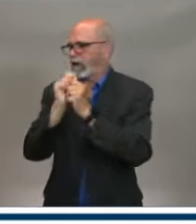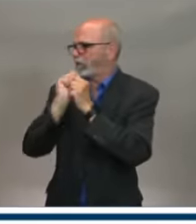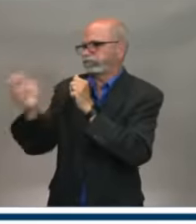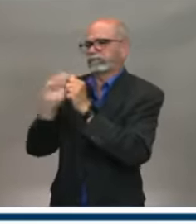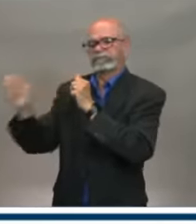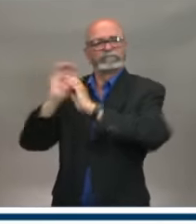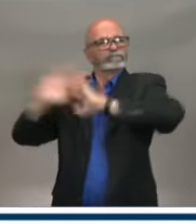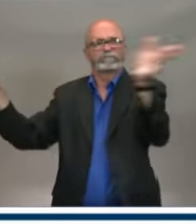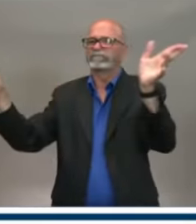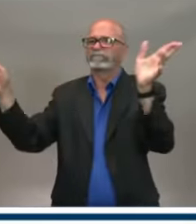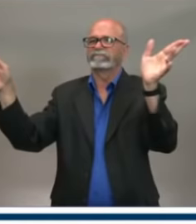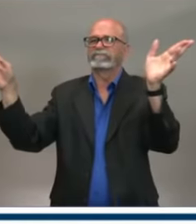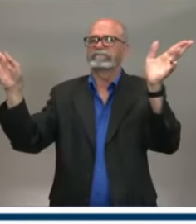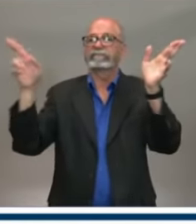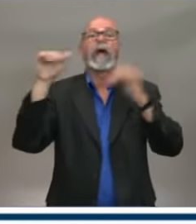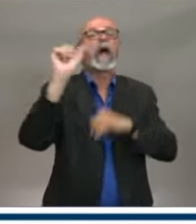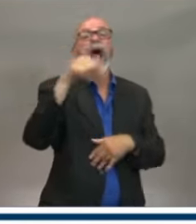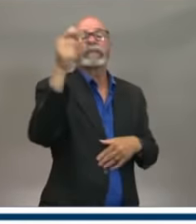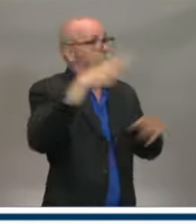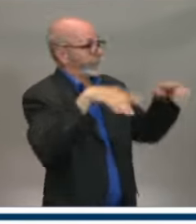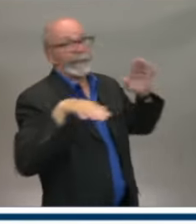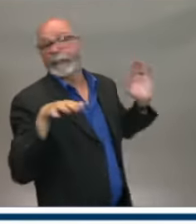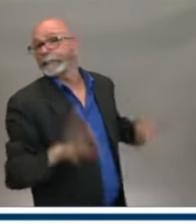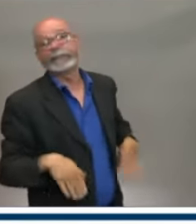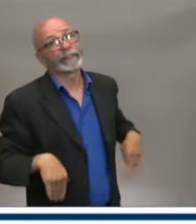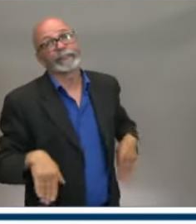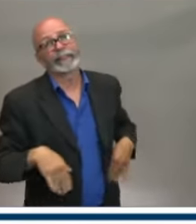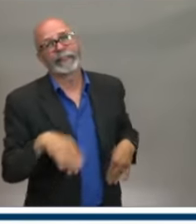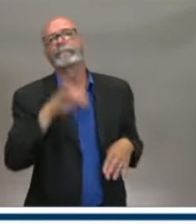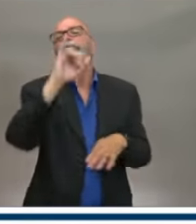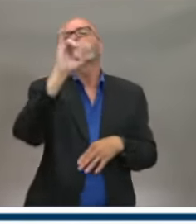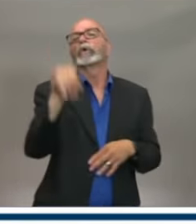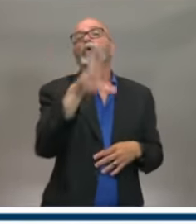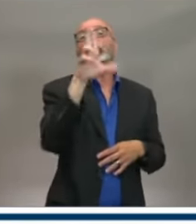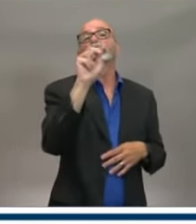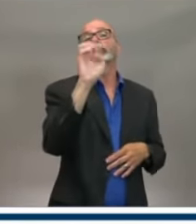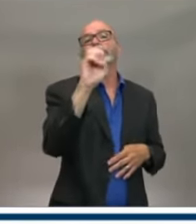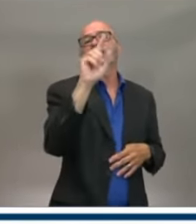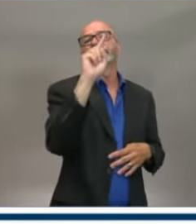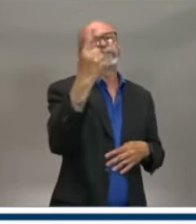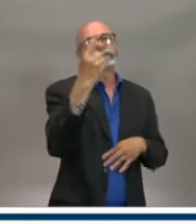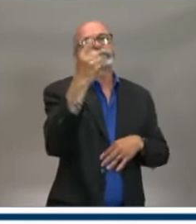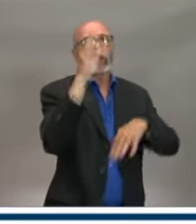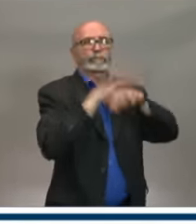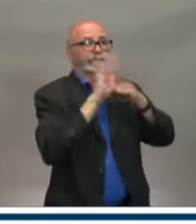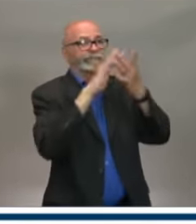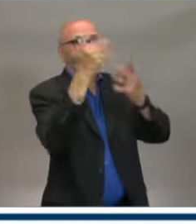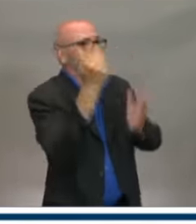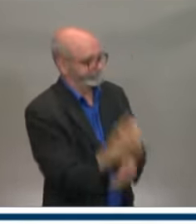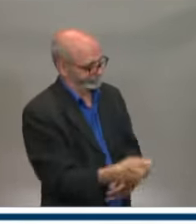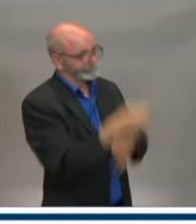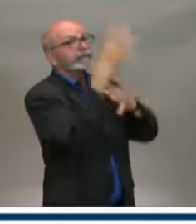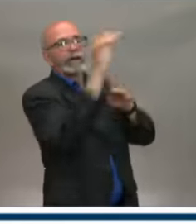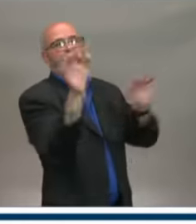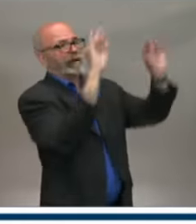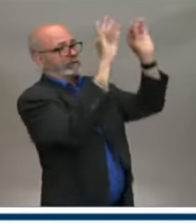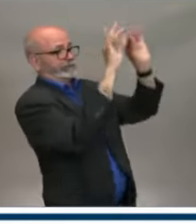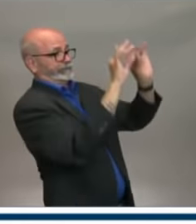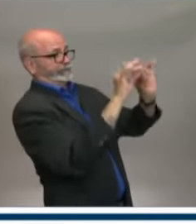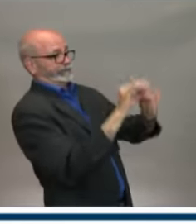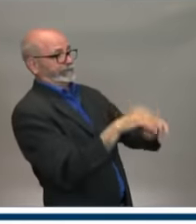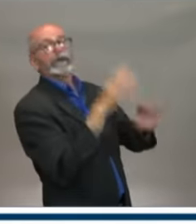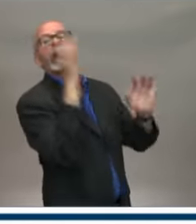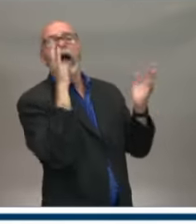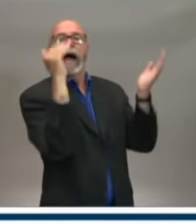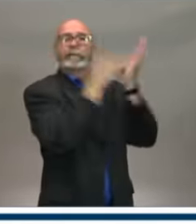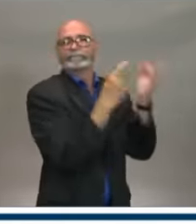June 1st. As well, as the private sector gets ready to open, we understand as a government, we also